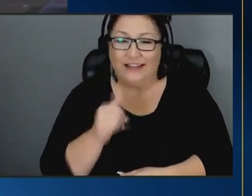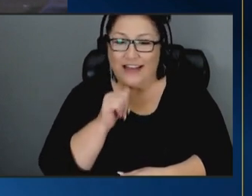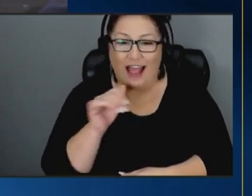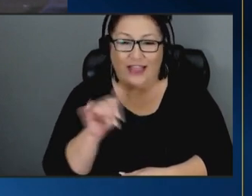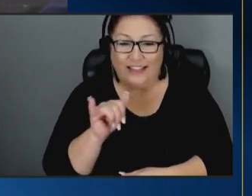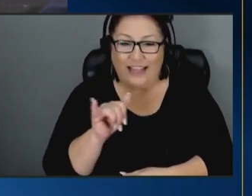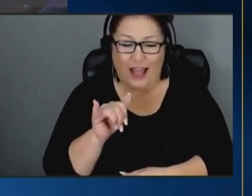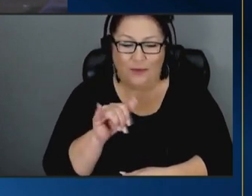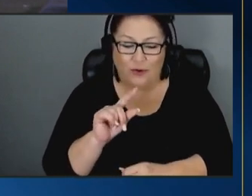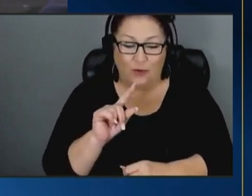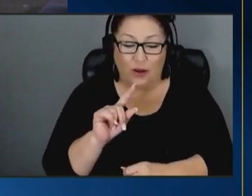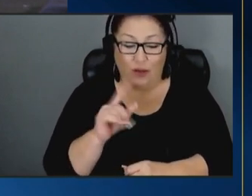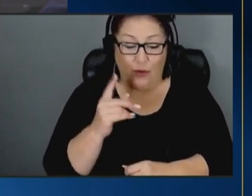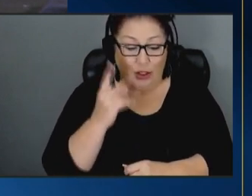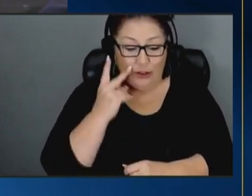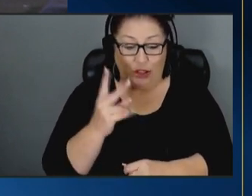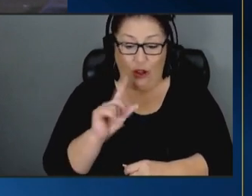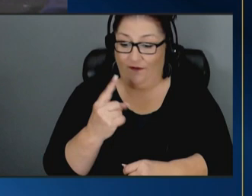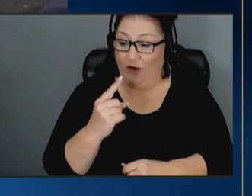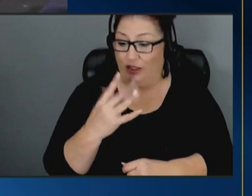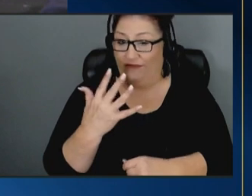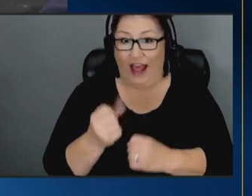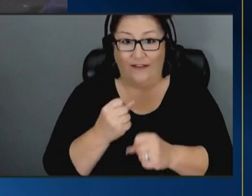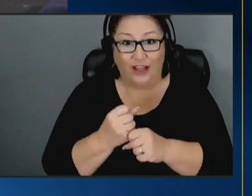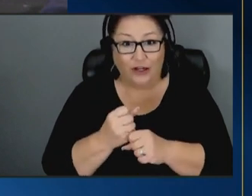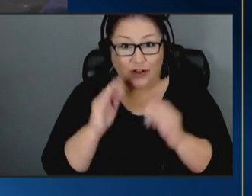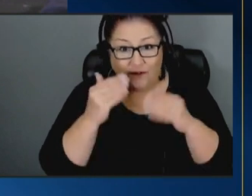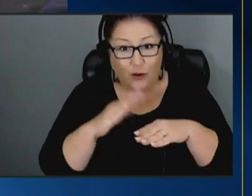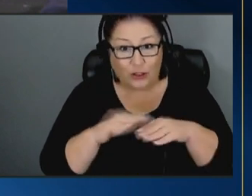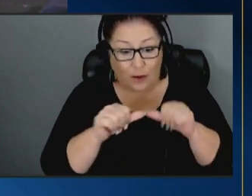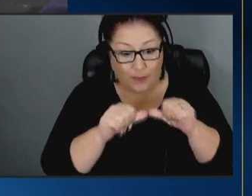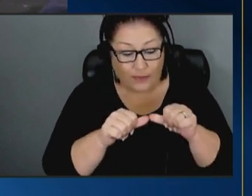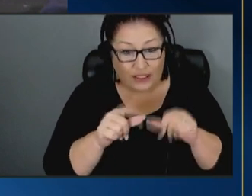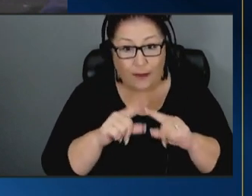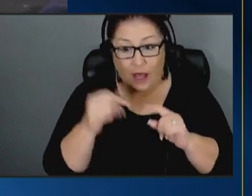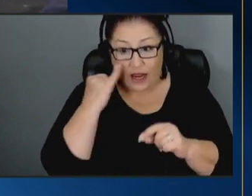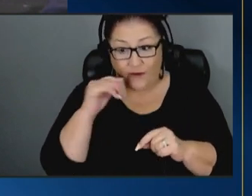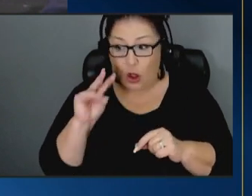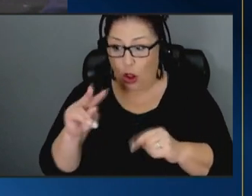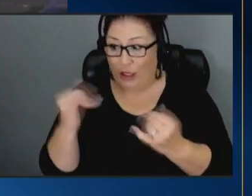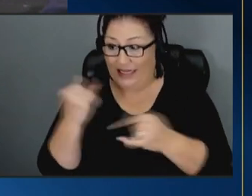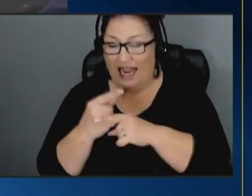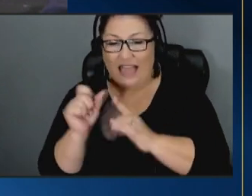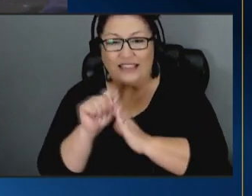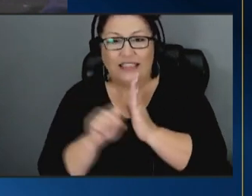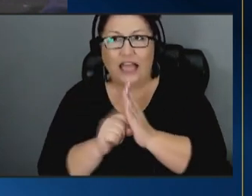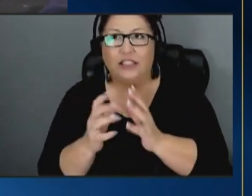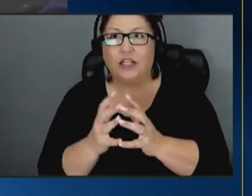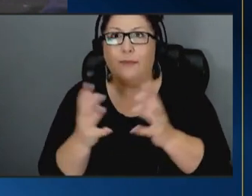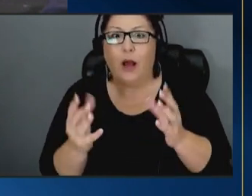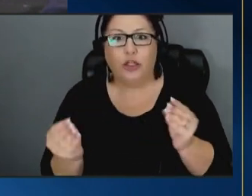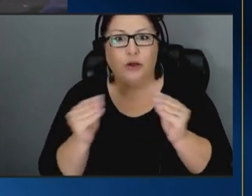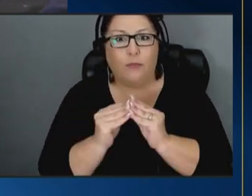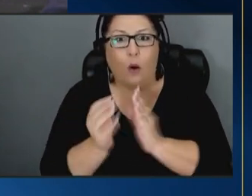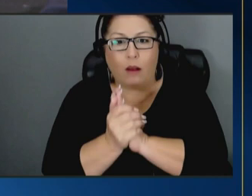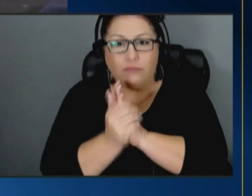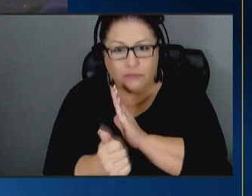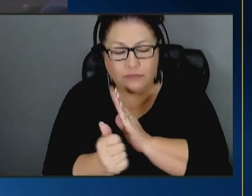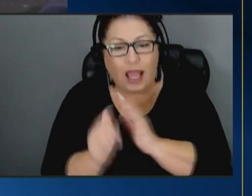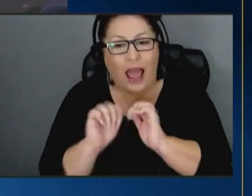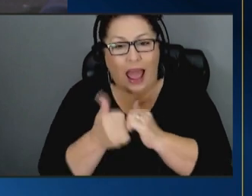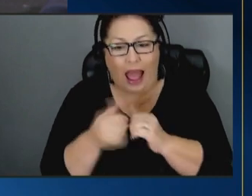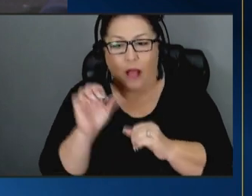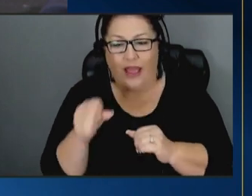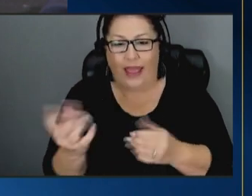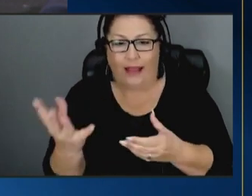years um of a focus on permanency but if you look up today states are so much more sophisticated and how they bring all of